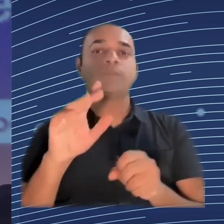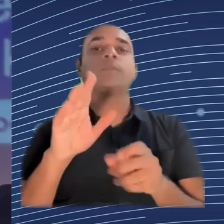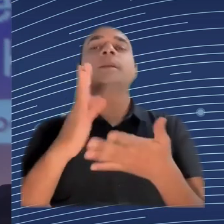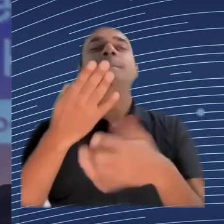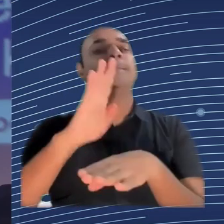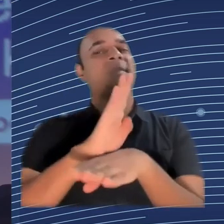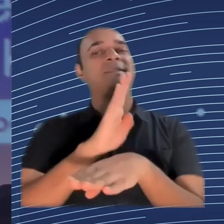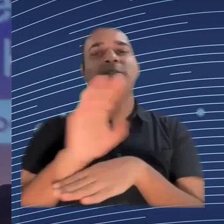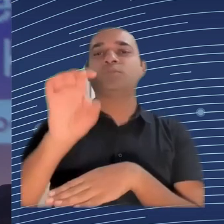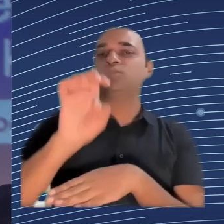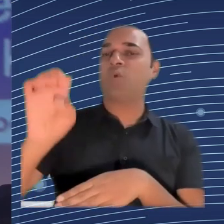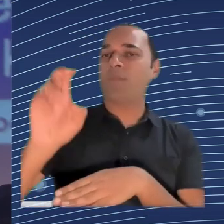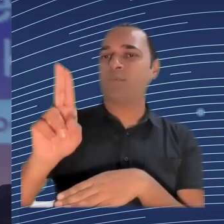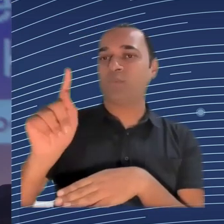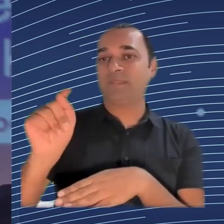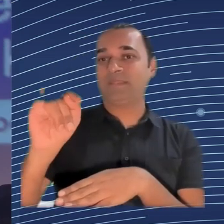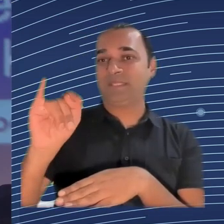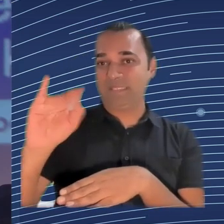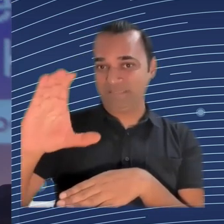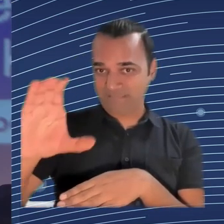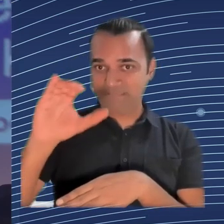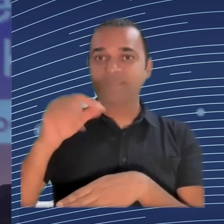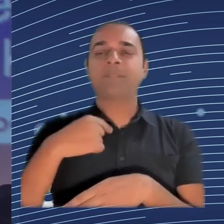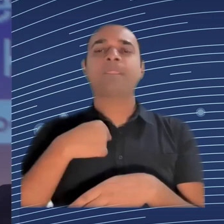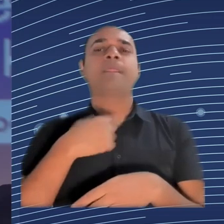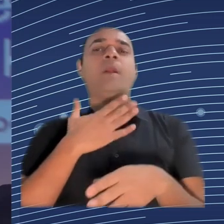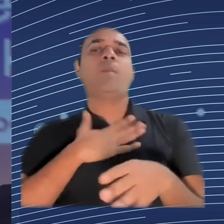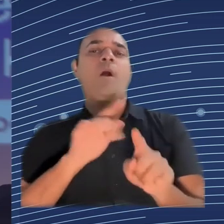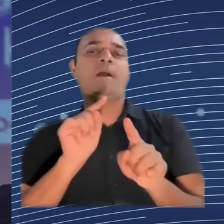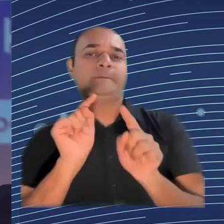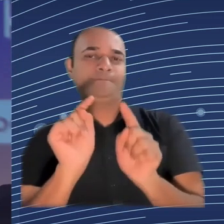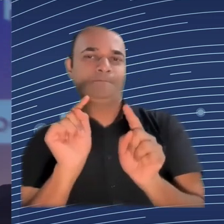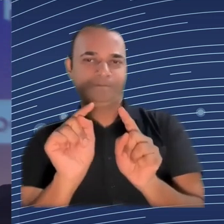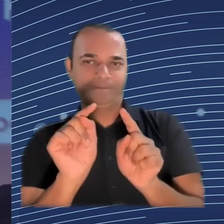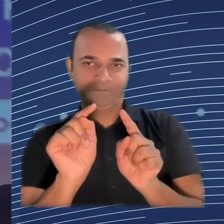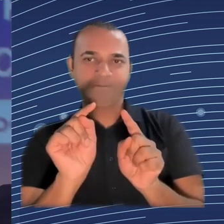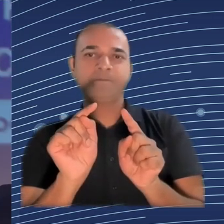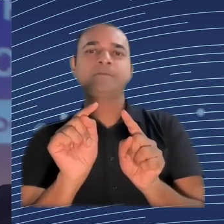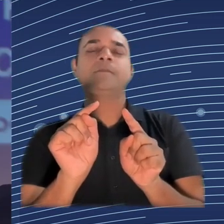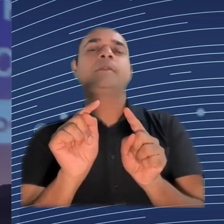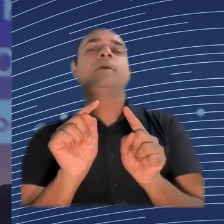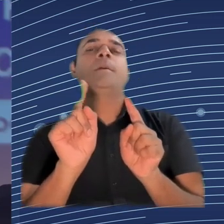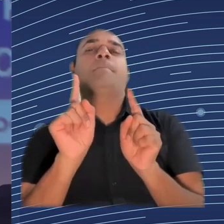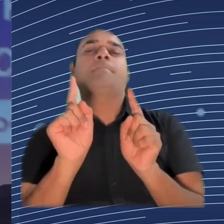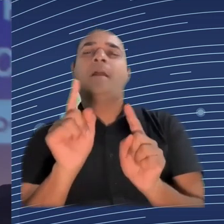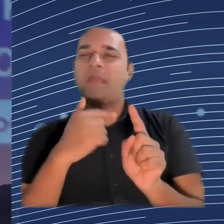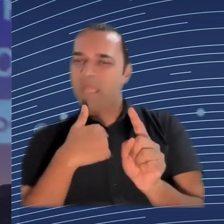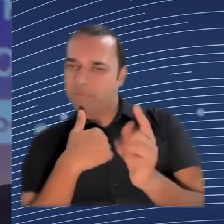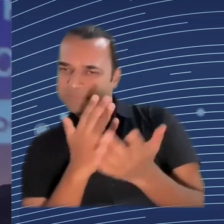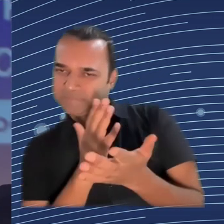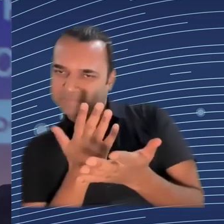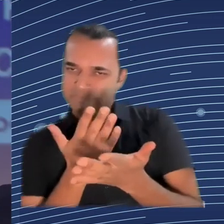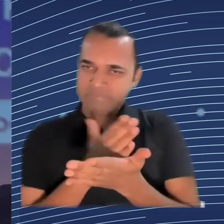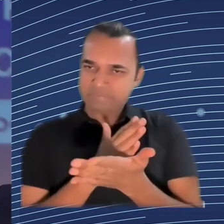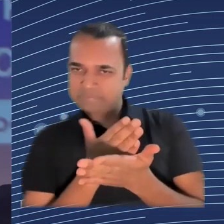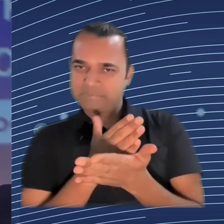Schumann first. I would like really to, based on your experience and what you hear from